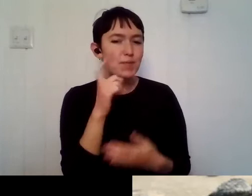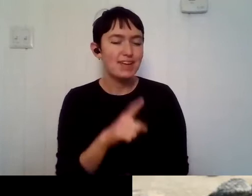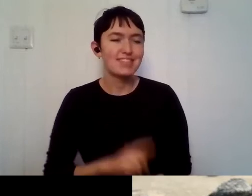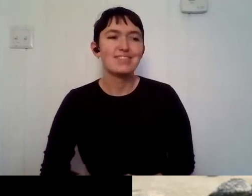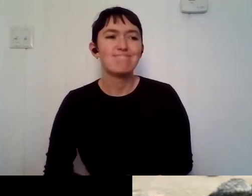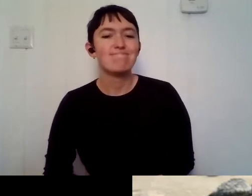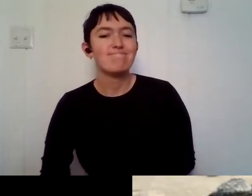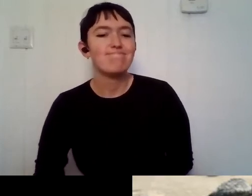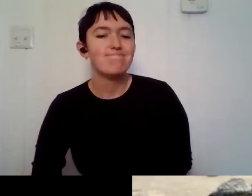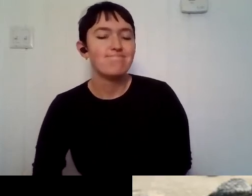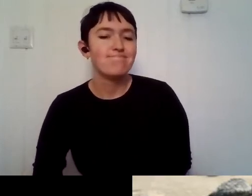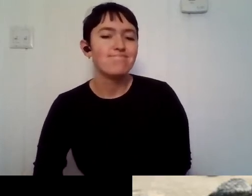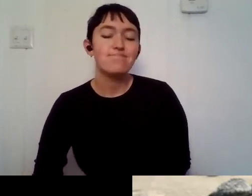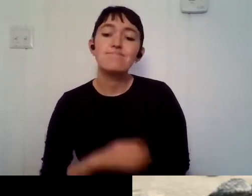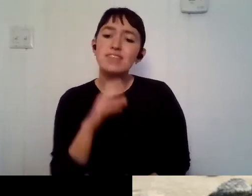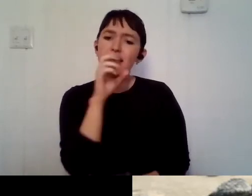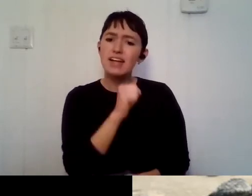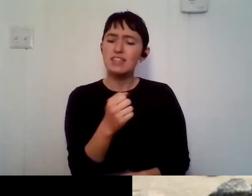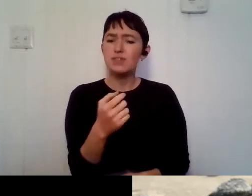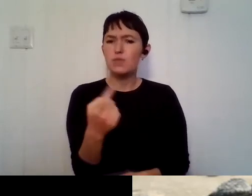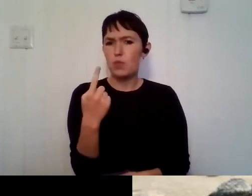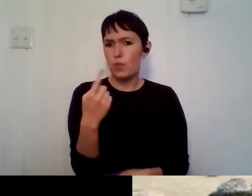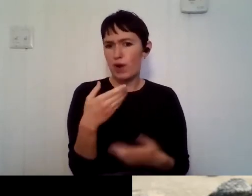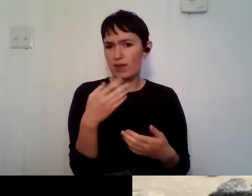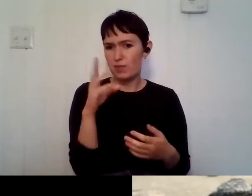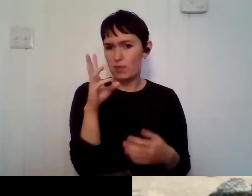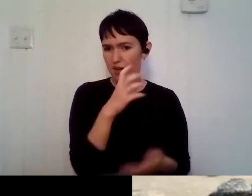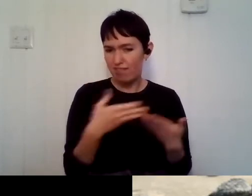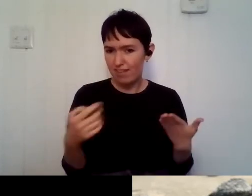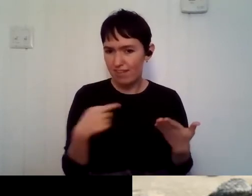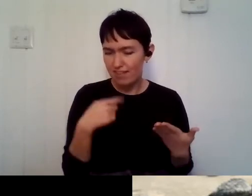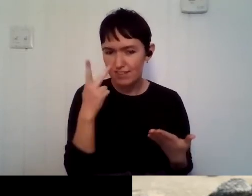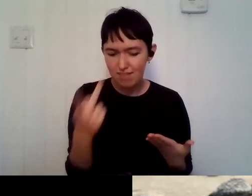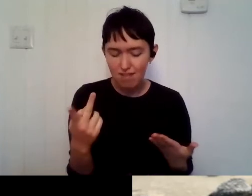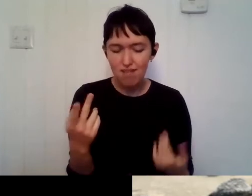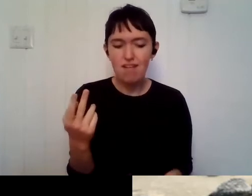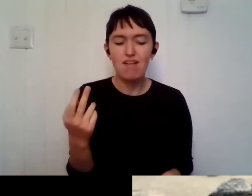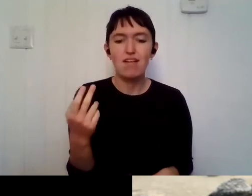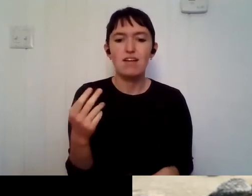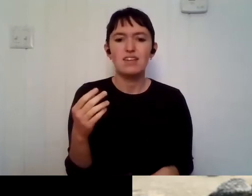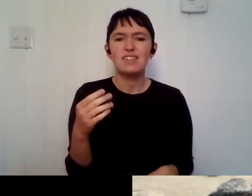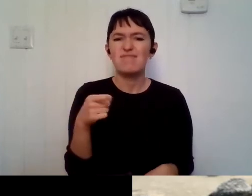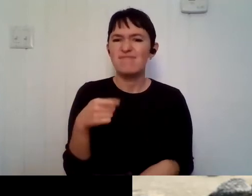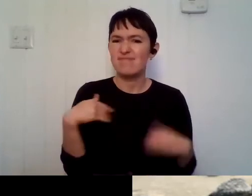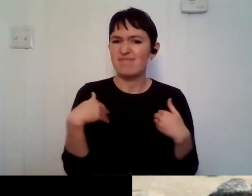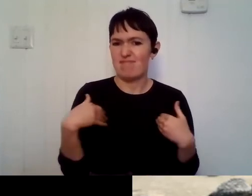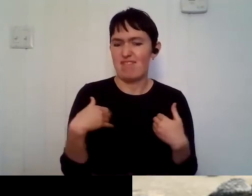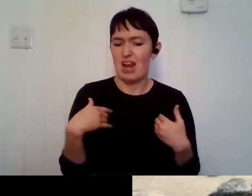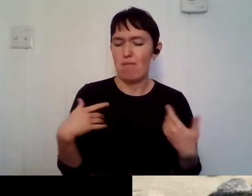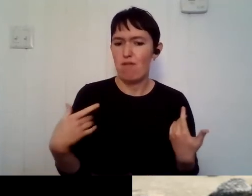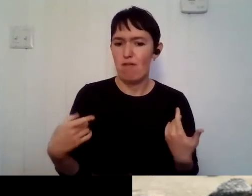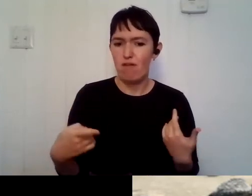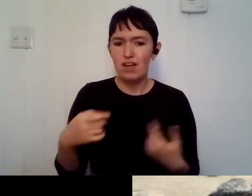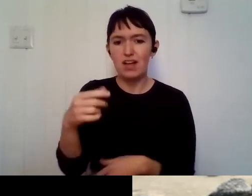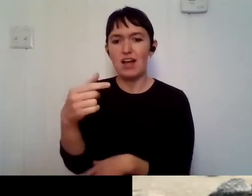I guess the first weirdest like thing I've seen, um, was a creature that I saw, um, uh, a guitar